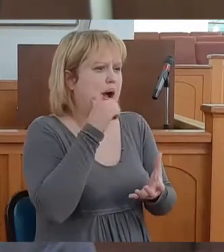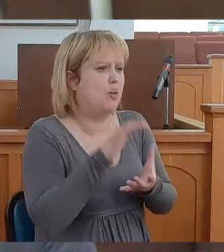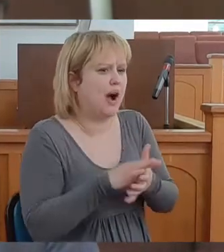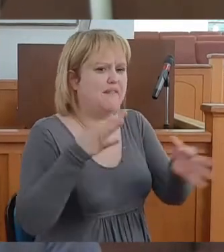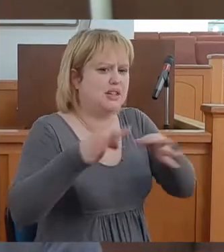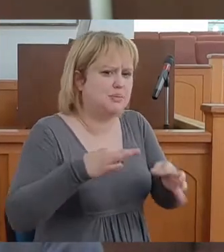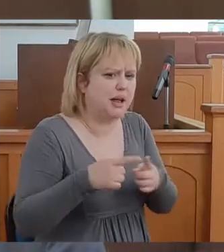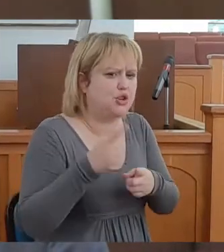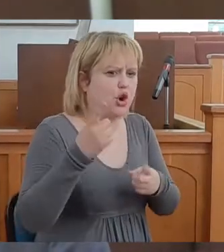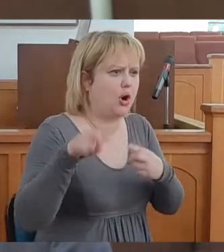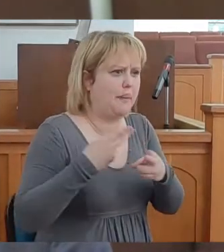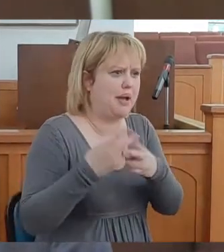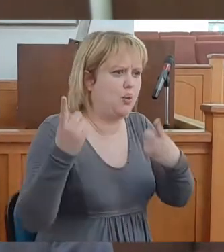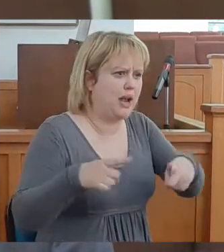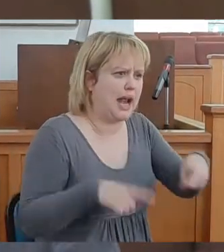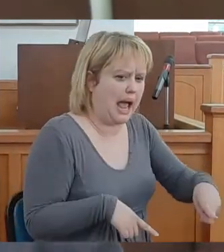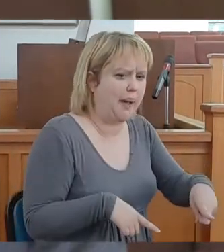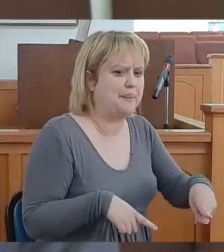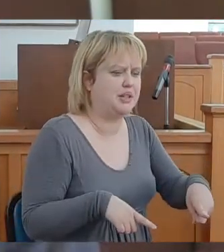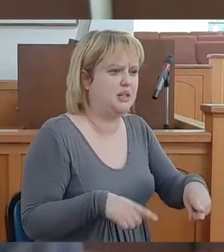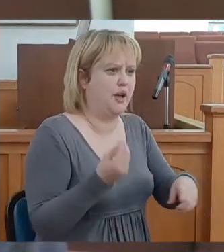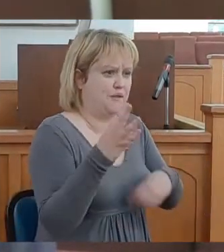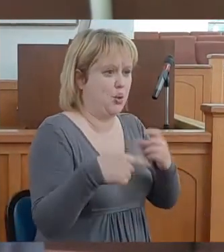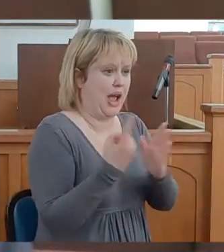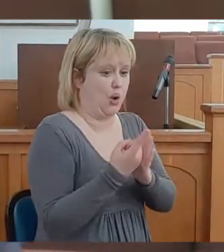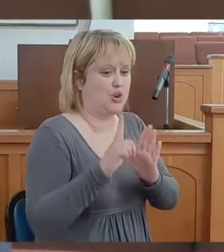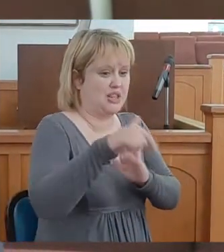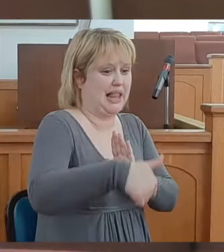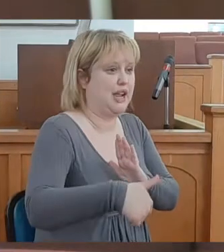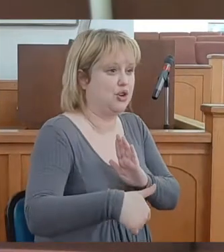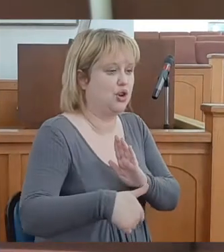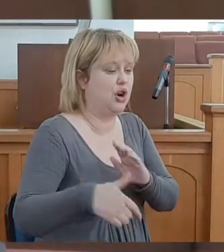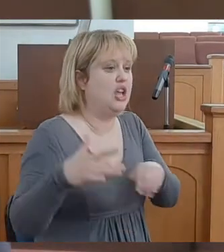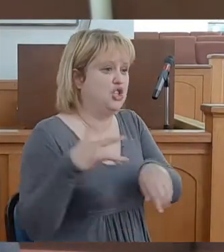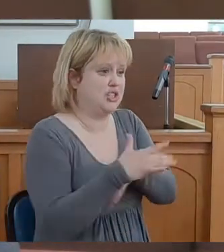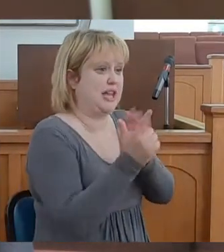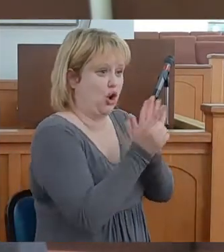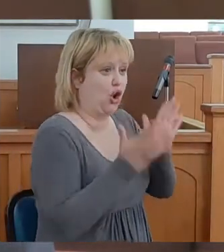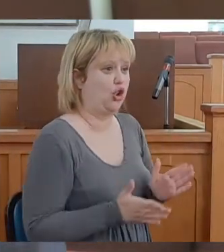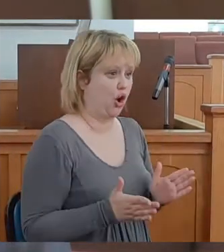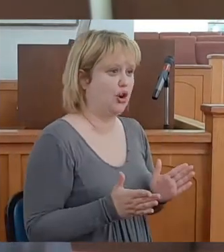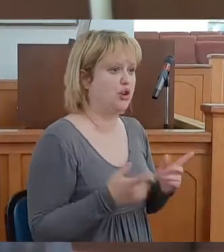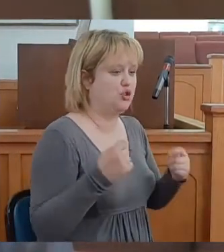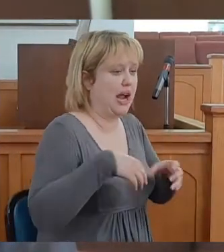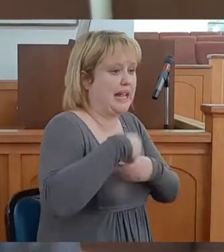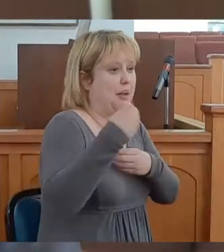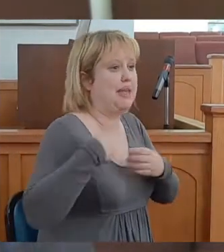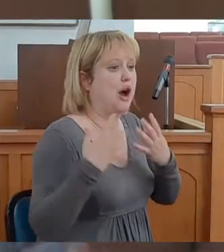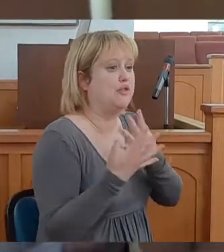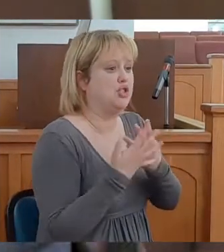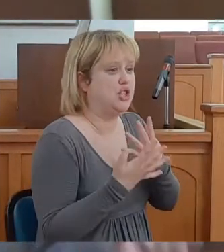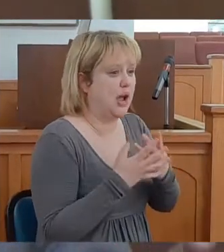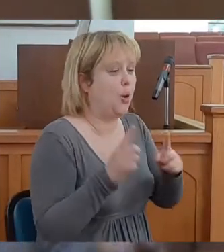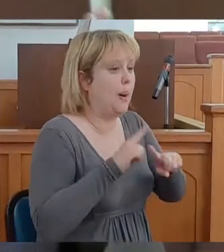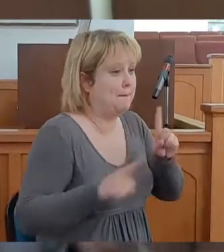explain to her what had happened. A few hours later, she sent her attorney down to get me out of jail. But the condition of